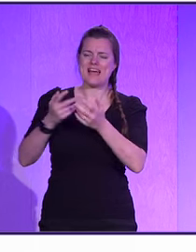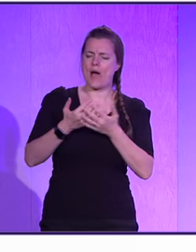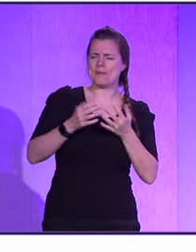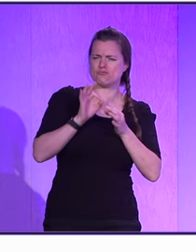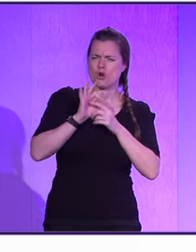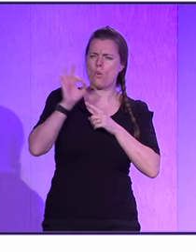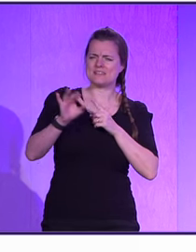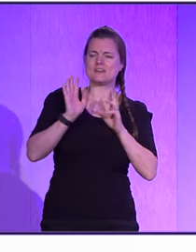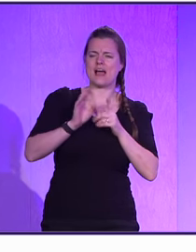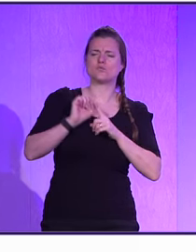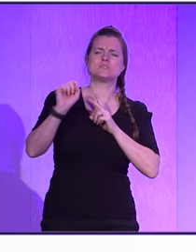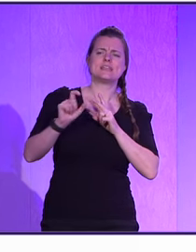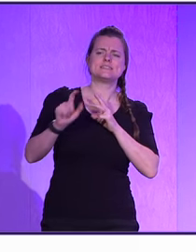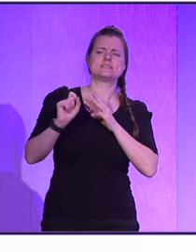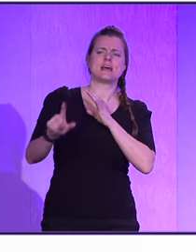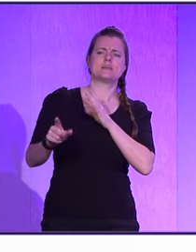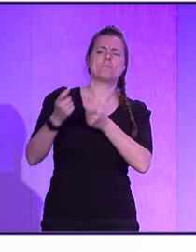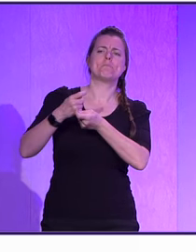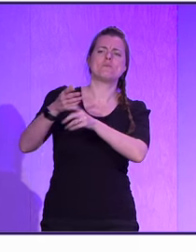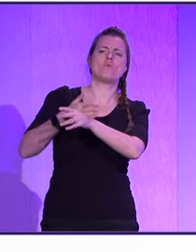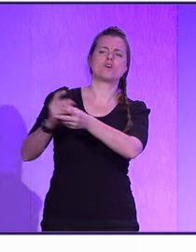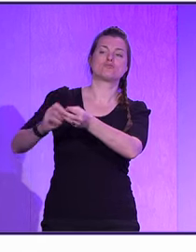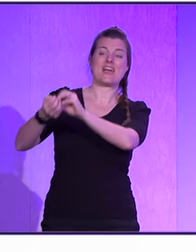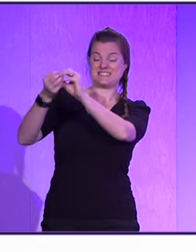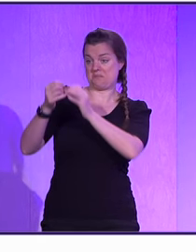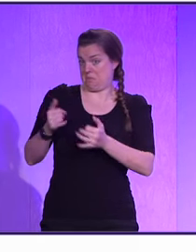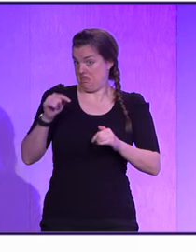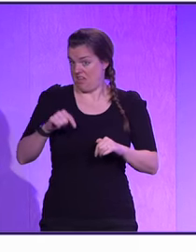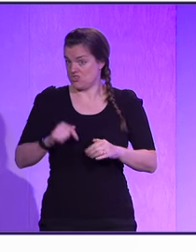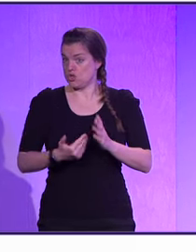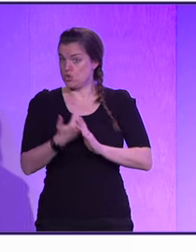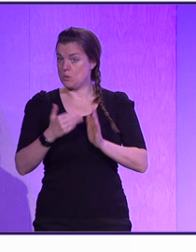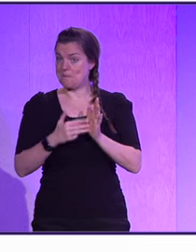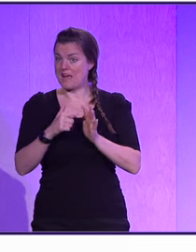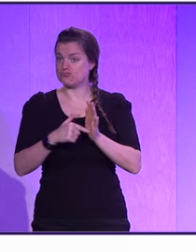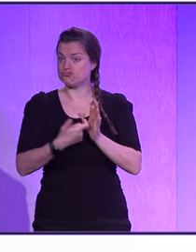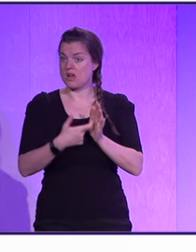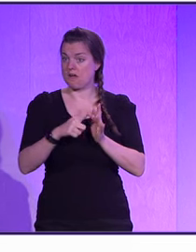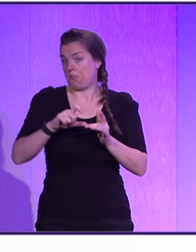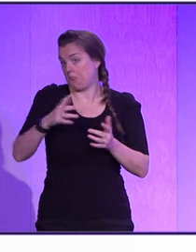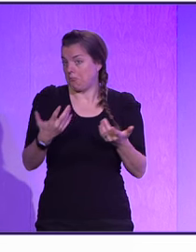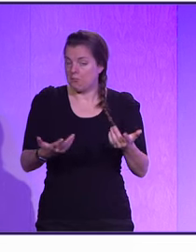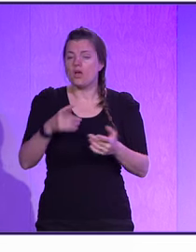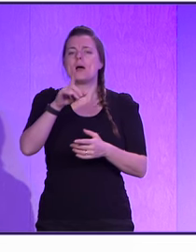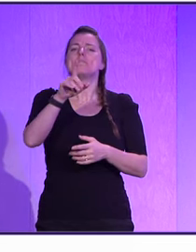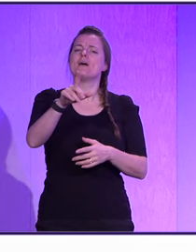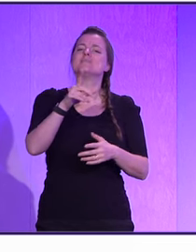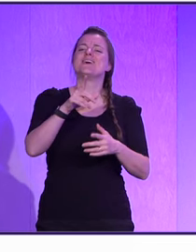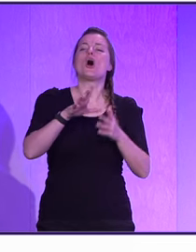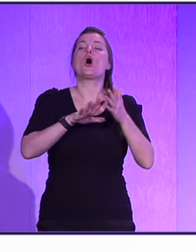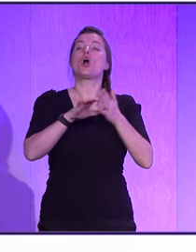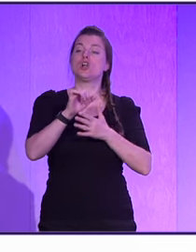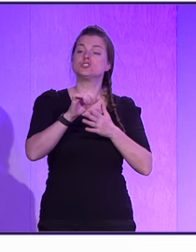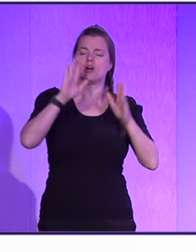sent to create it, right? Maybe that's a new coding metrics, I don't know. But what I do know is that a